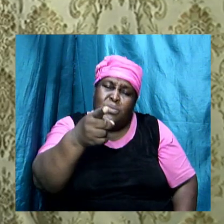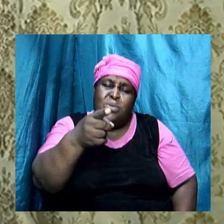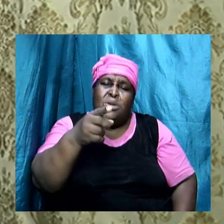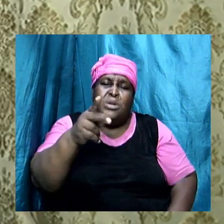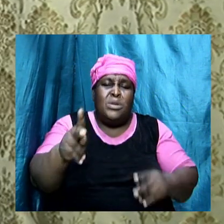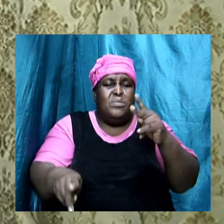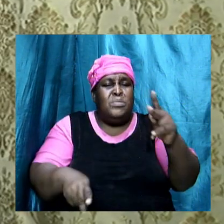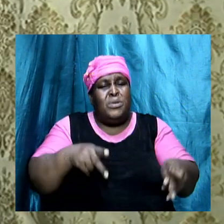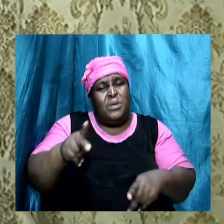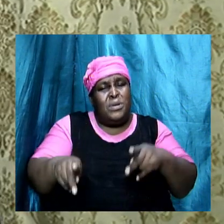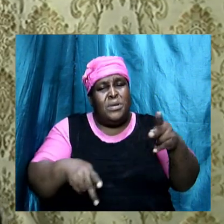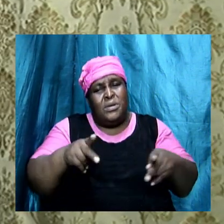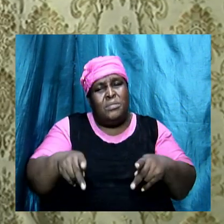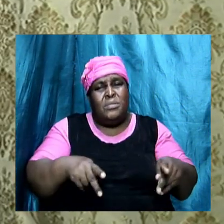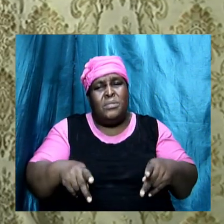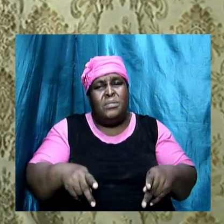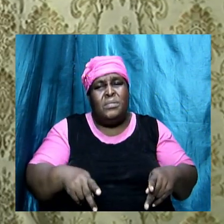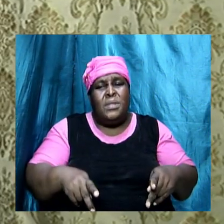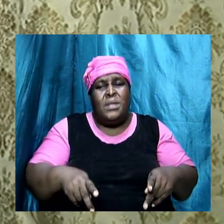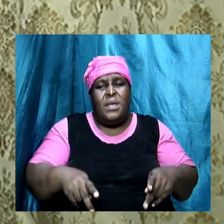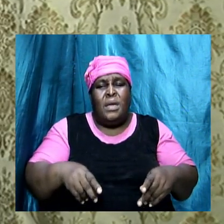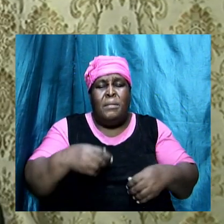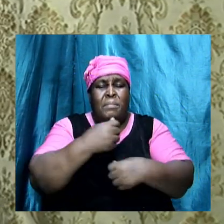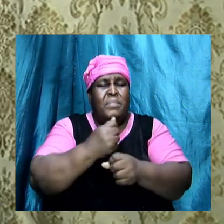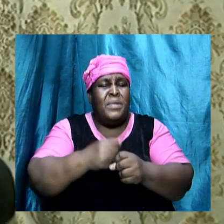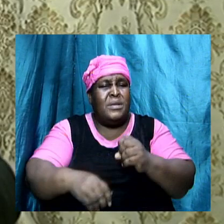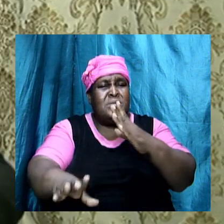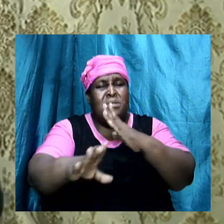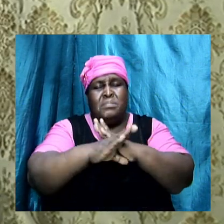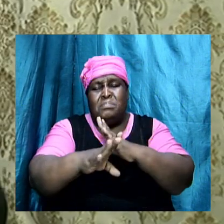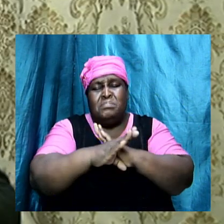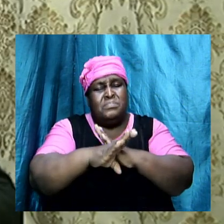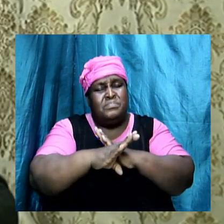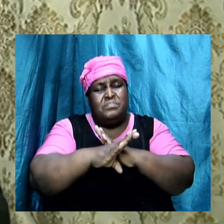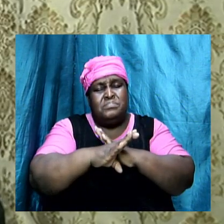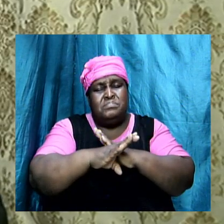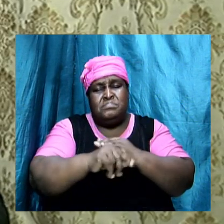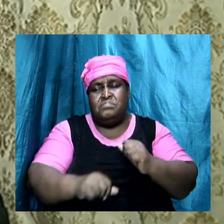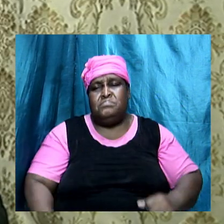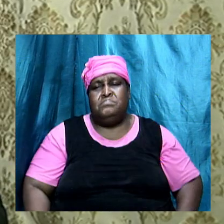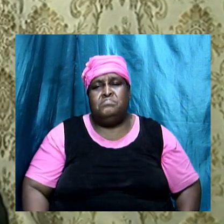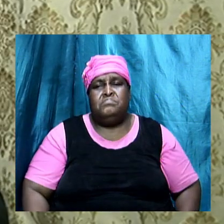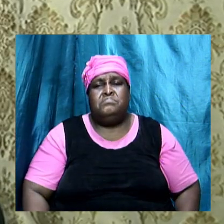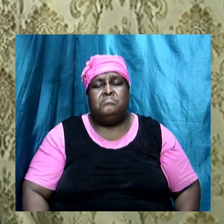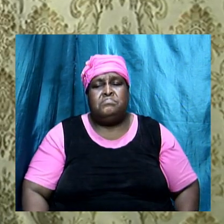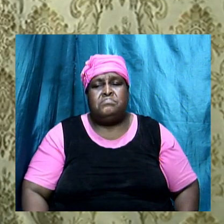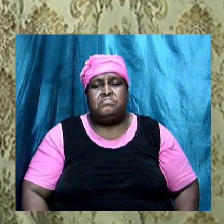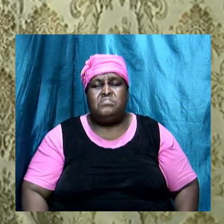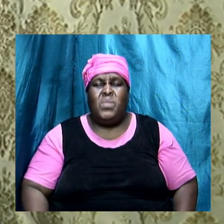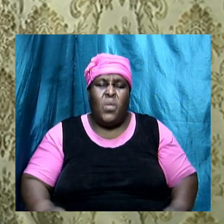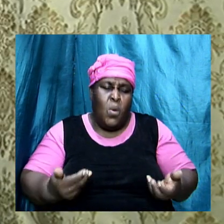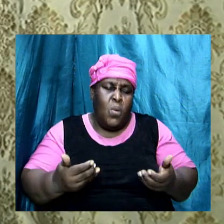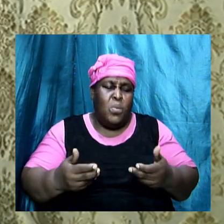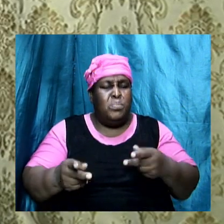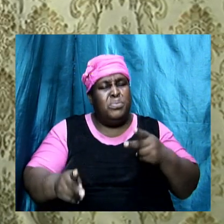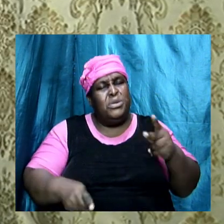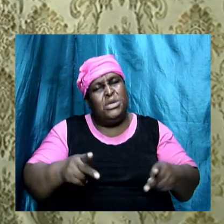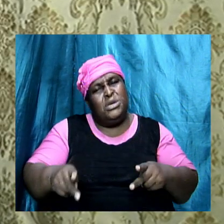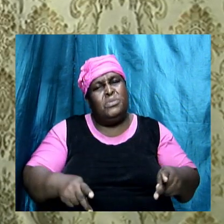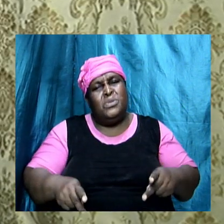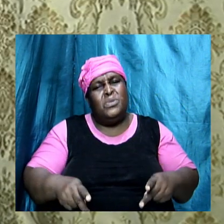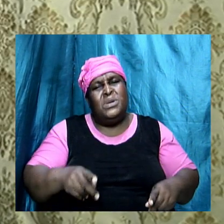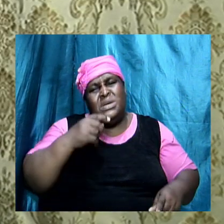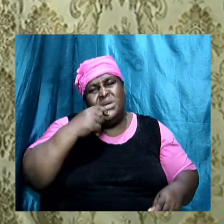people and cast tumbling blocks before them. How is it that folks will